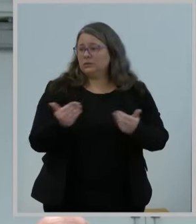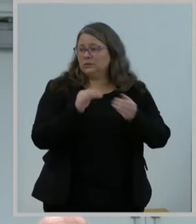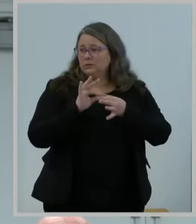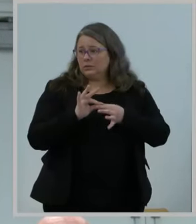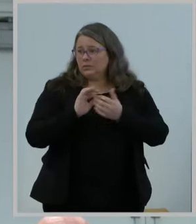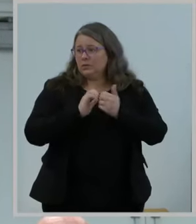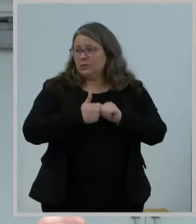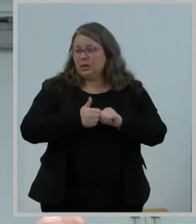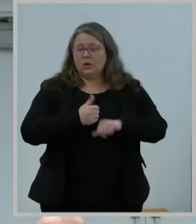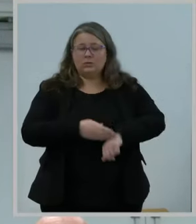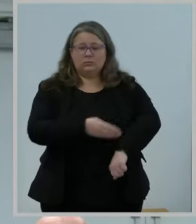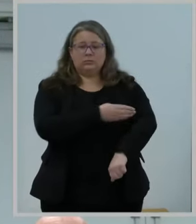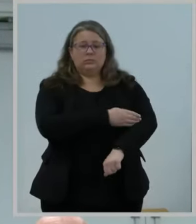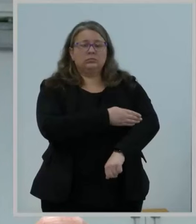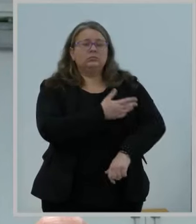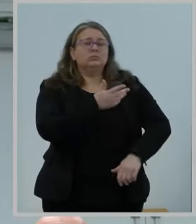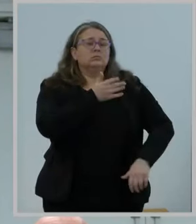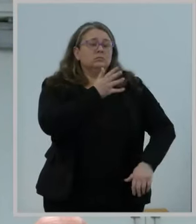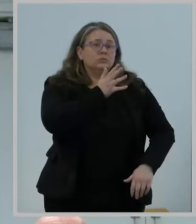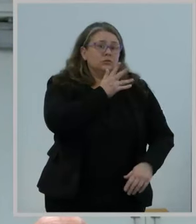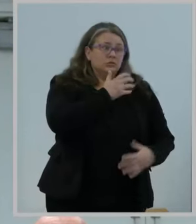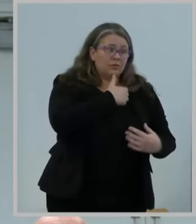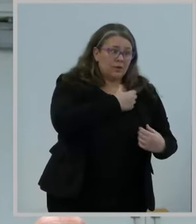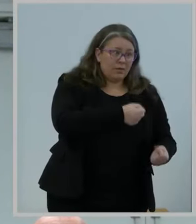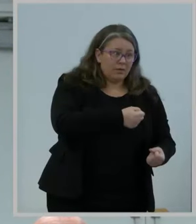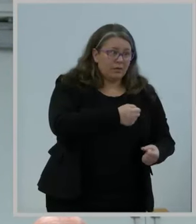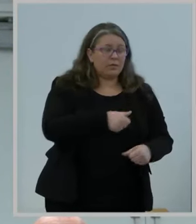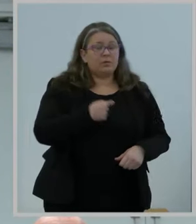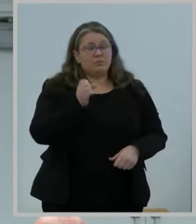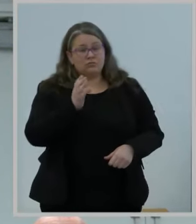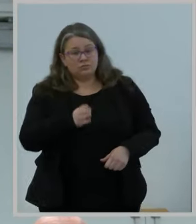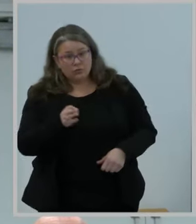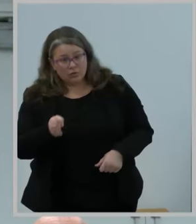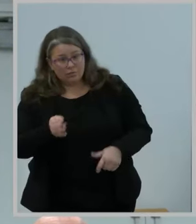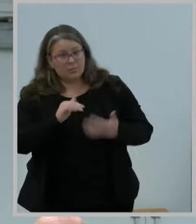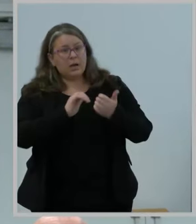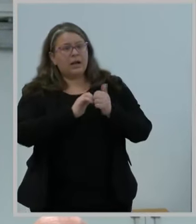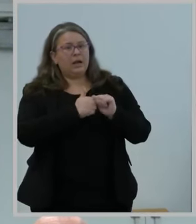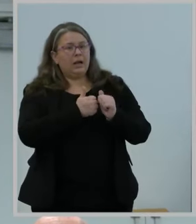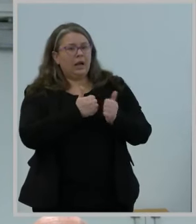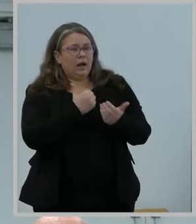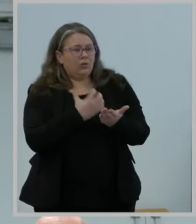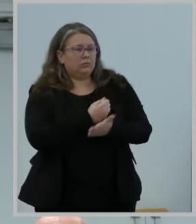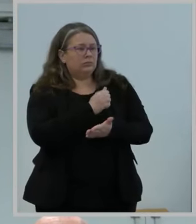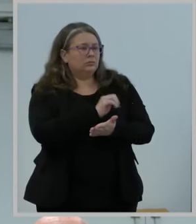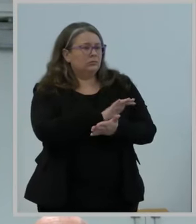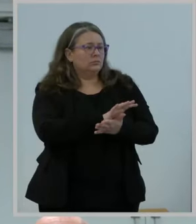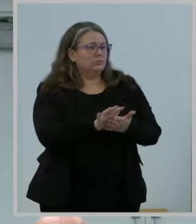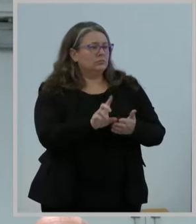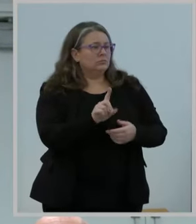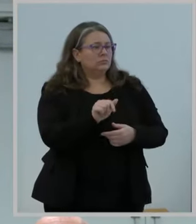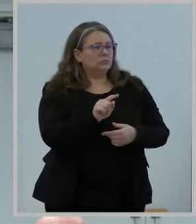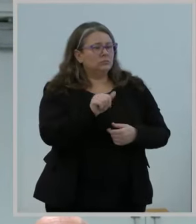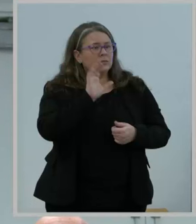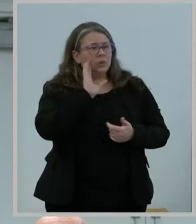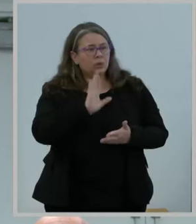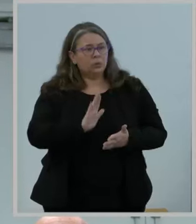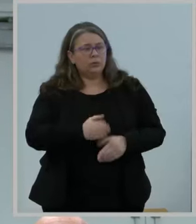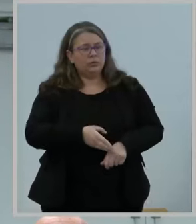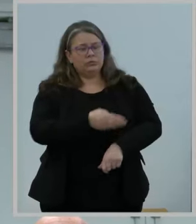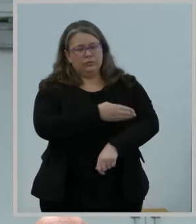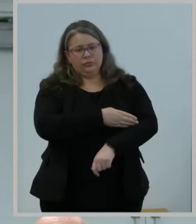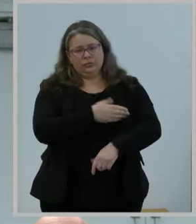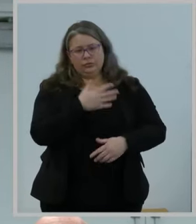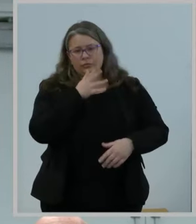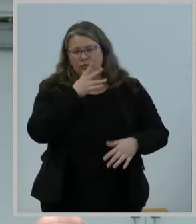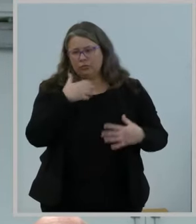other social determinants of health to yield actionable insights. Seek comment on how to address limitations with